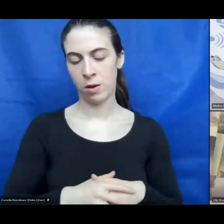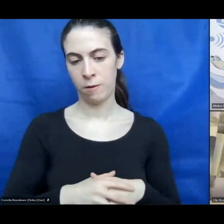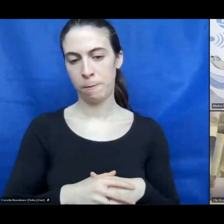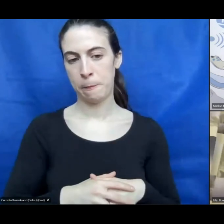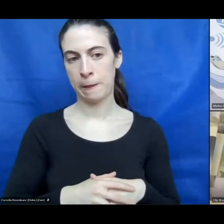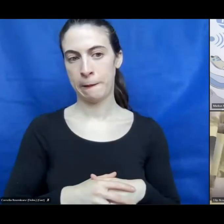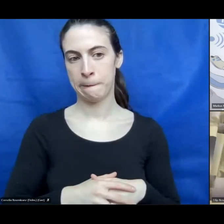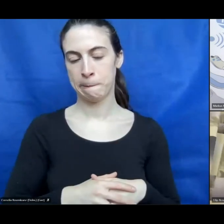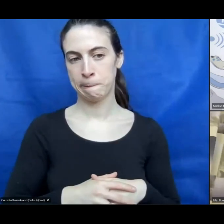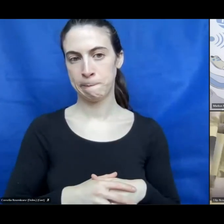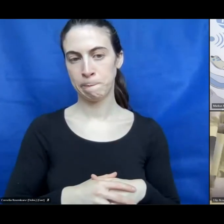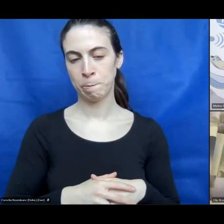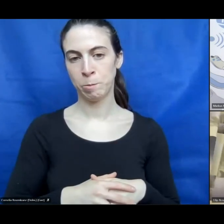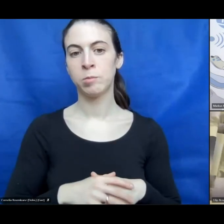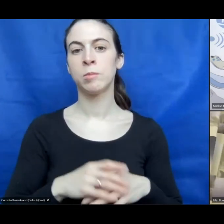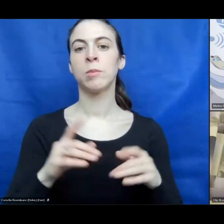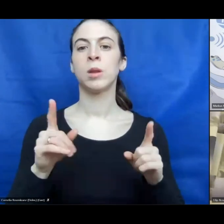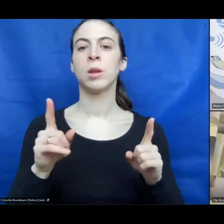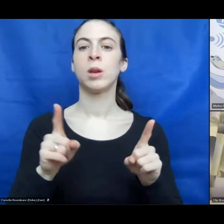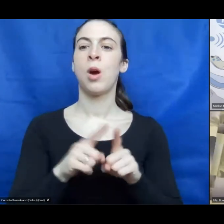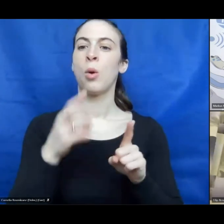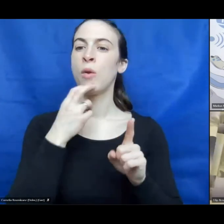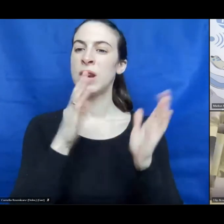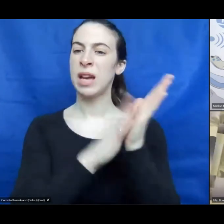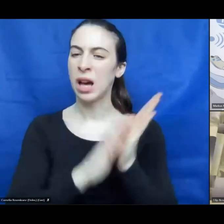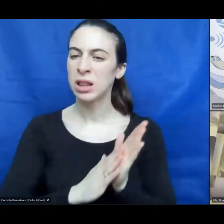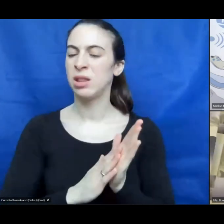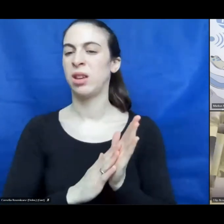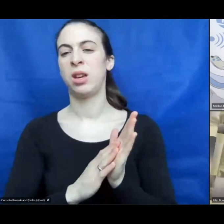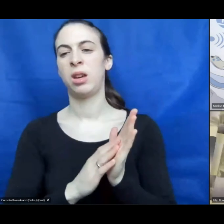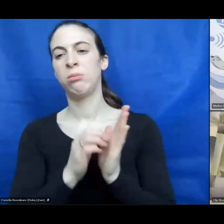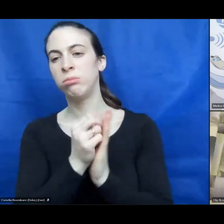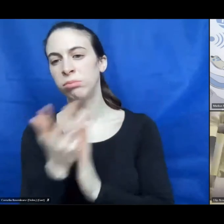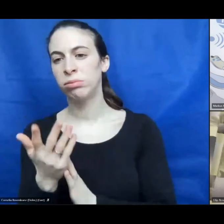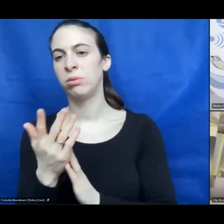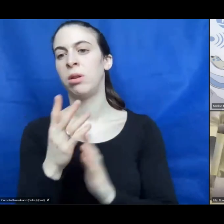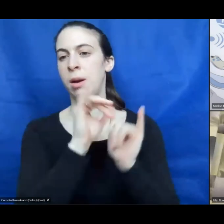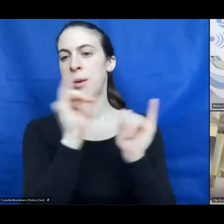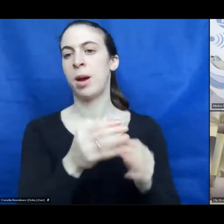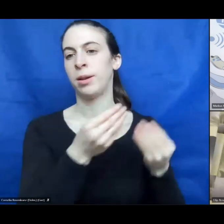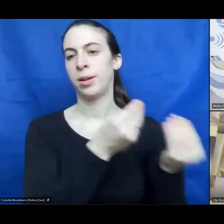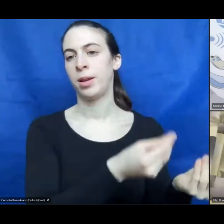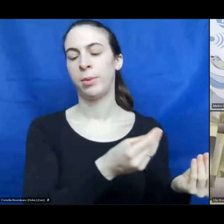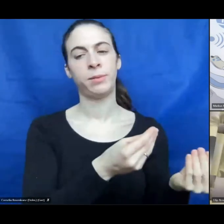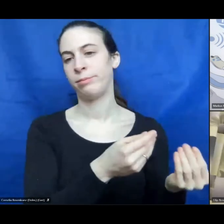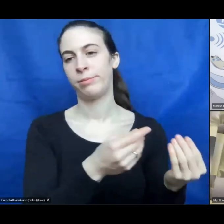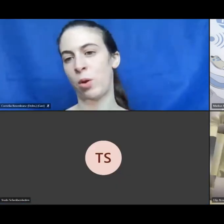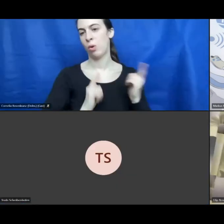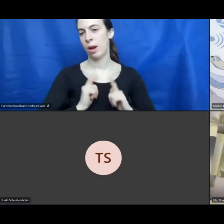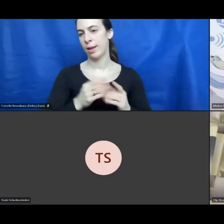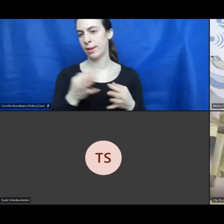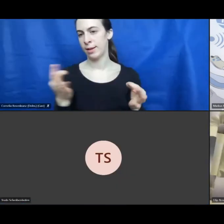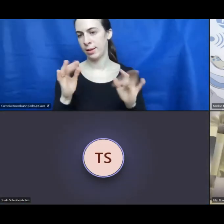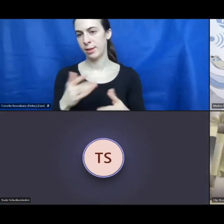And they also want to have a guarantee and so on and you don't get a guarantee that you will have a good business. Yeah, absolutely.